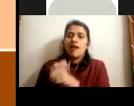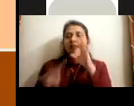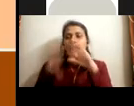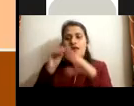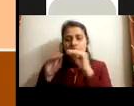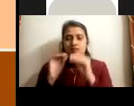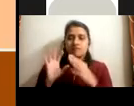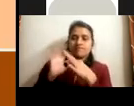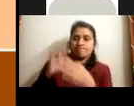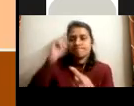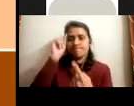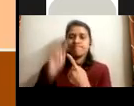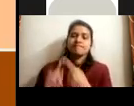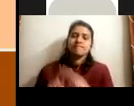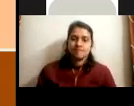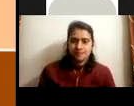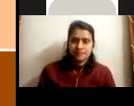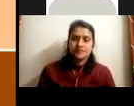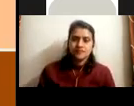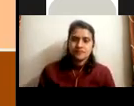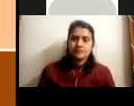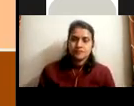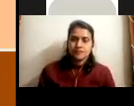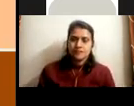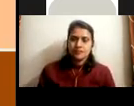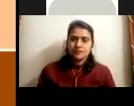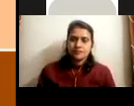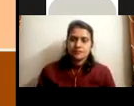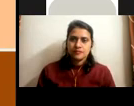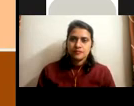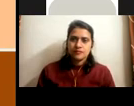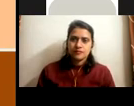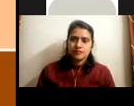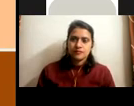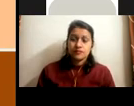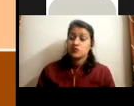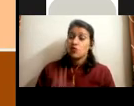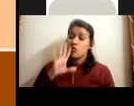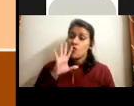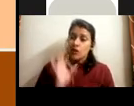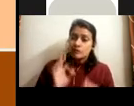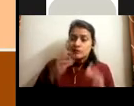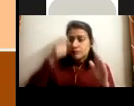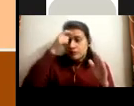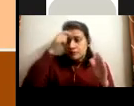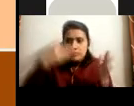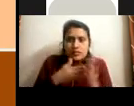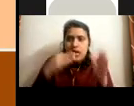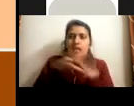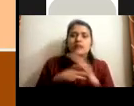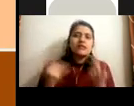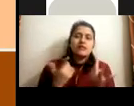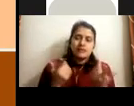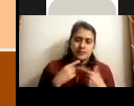deal that we start. Okay. So I'll just share with you some of the real challenges we, we, um, we faced. Okay.